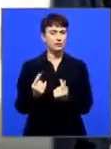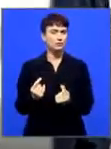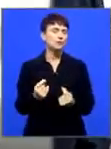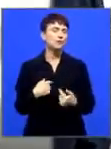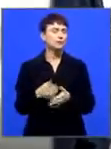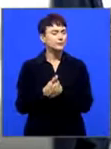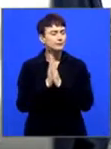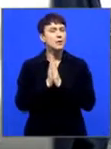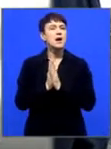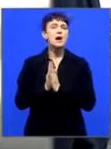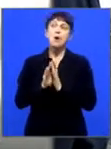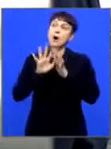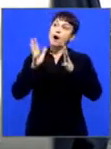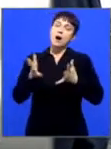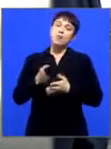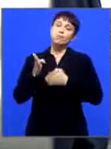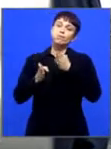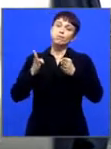political prisoners around the globe. Joburg.